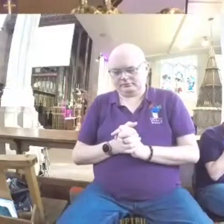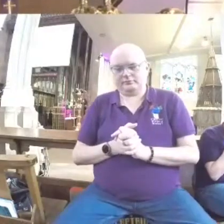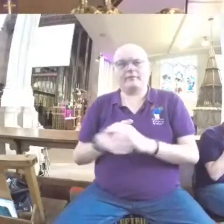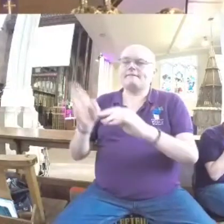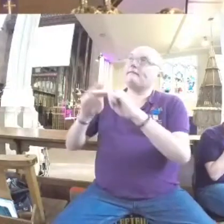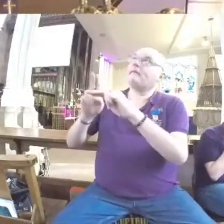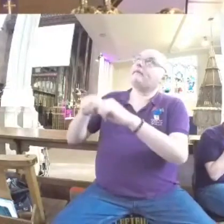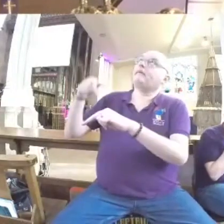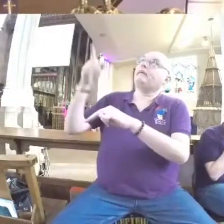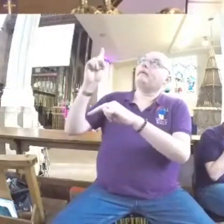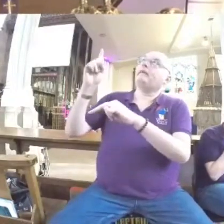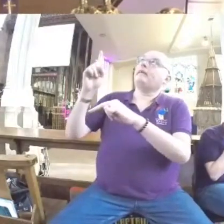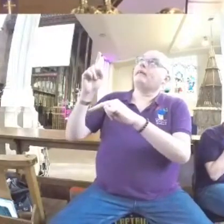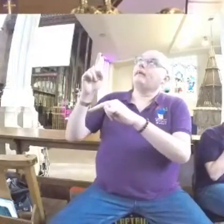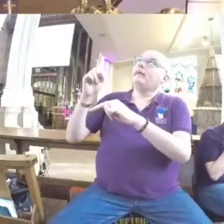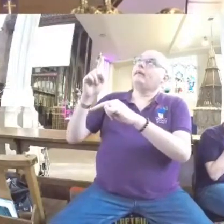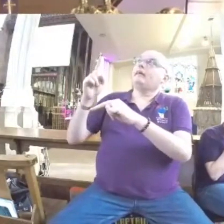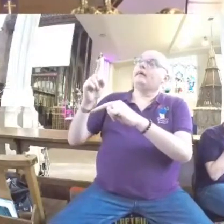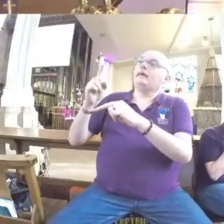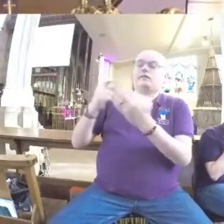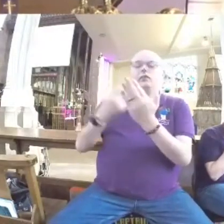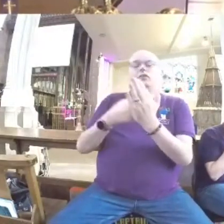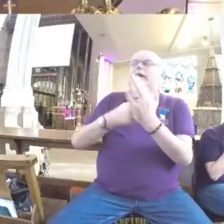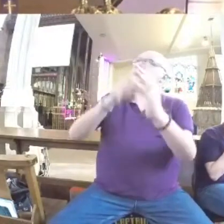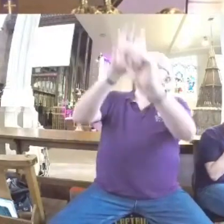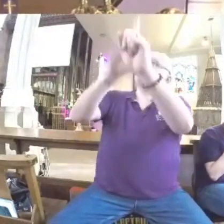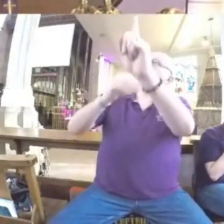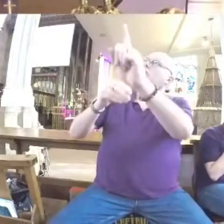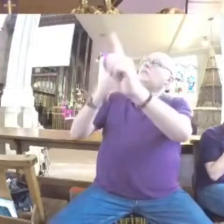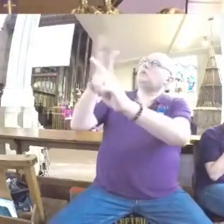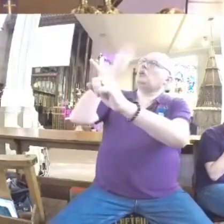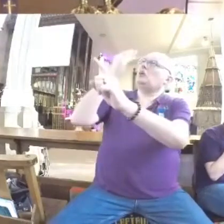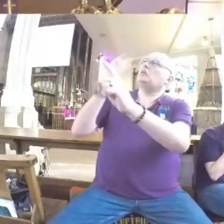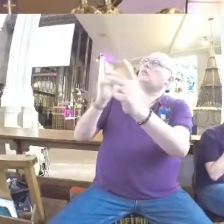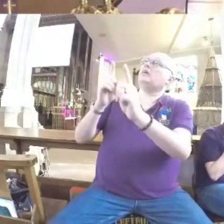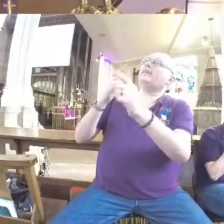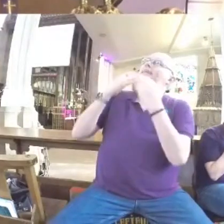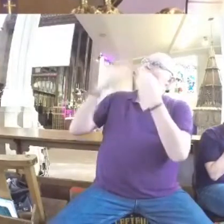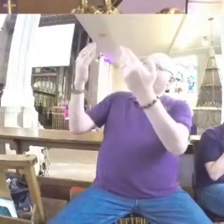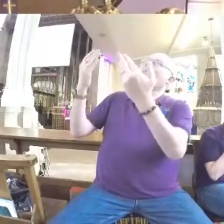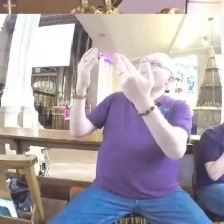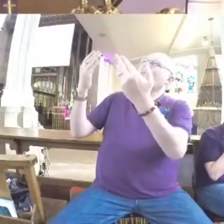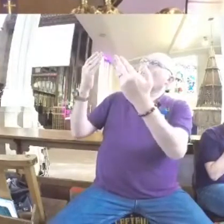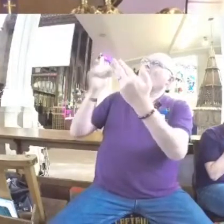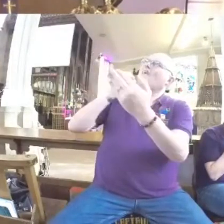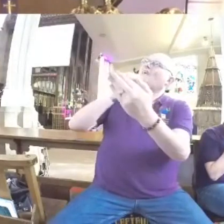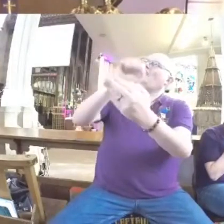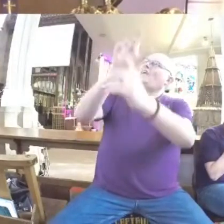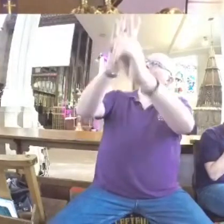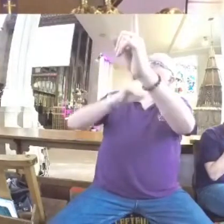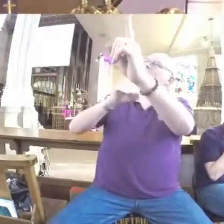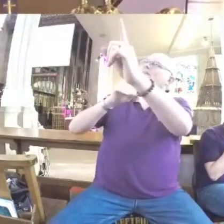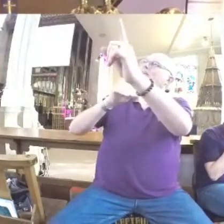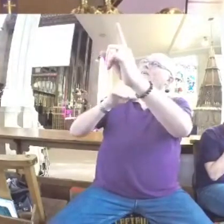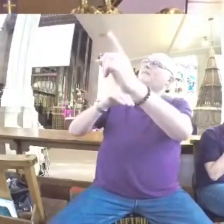Father God, thank you for the lessons we can learn from Rahab's story. May we be inspired by her faith and courage and